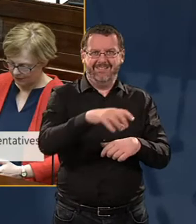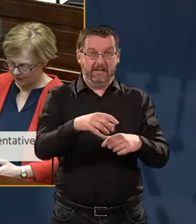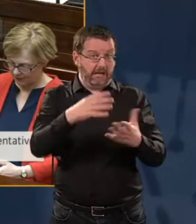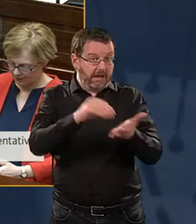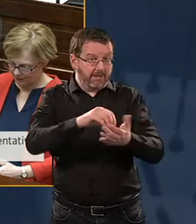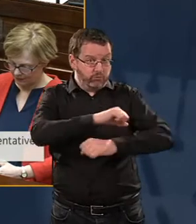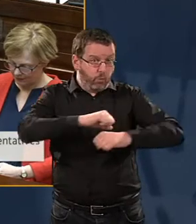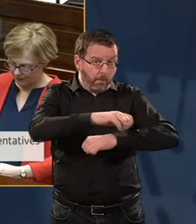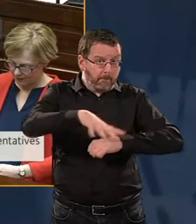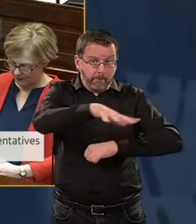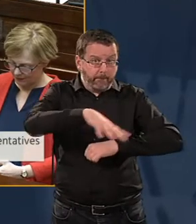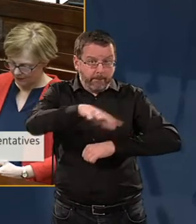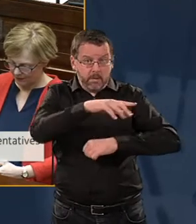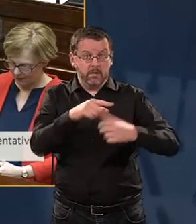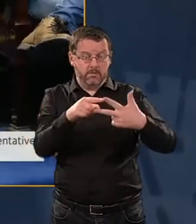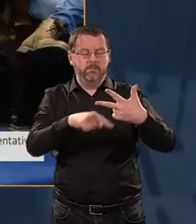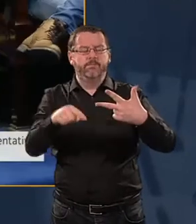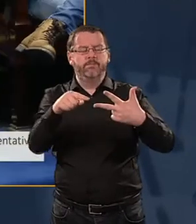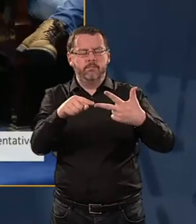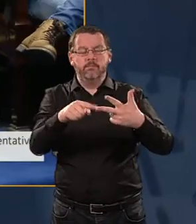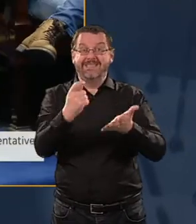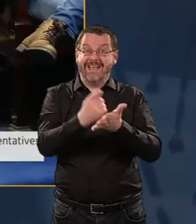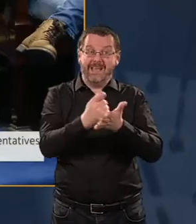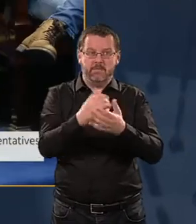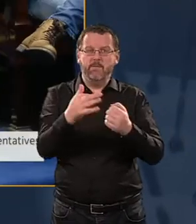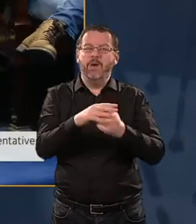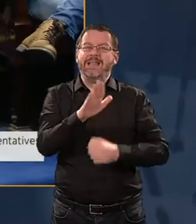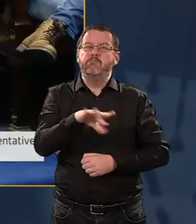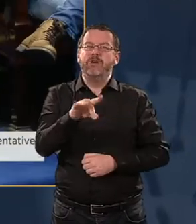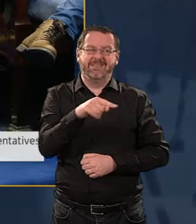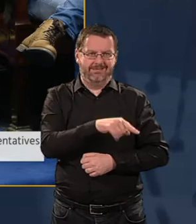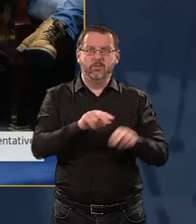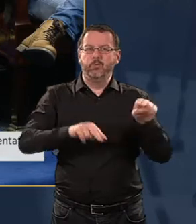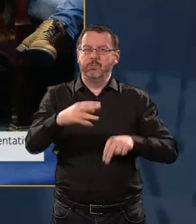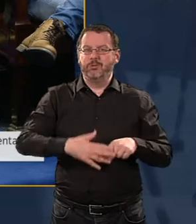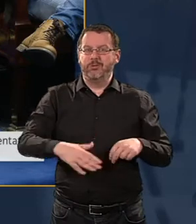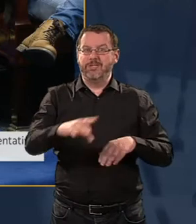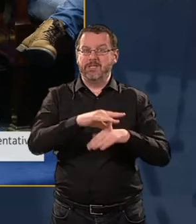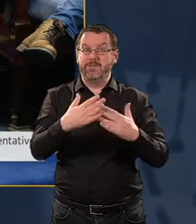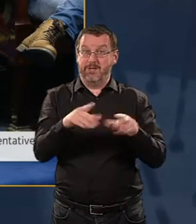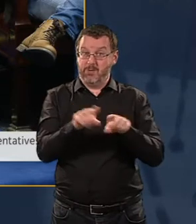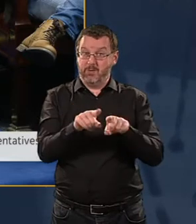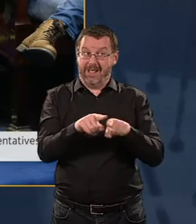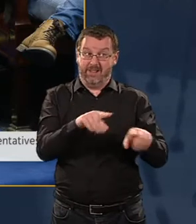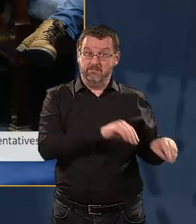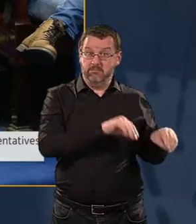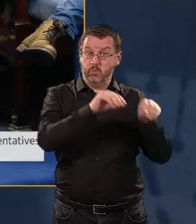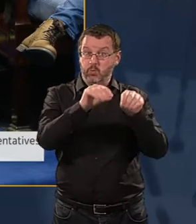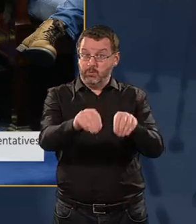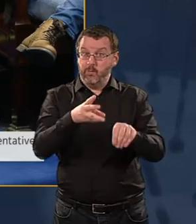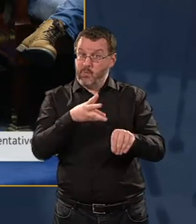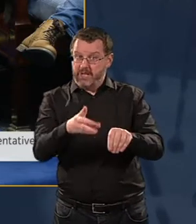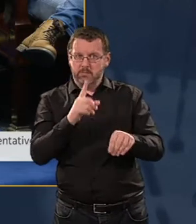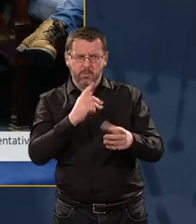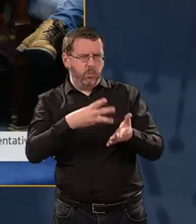the timeline for the delivery and relocation of Limerick's new maternity hospital which, by everybody's